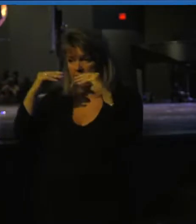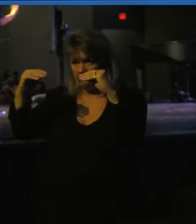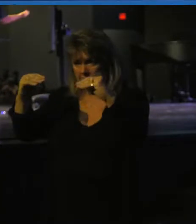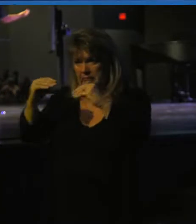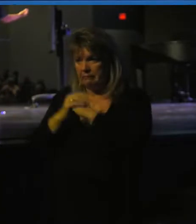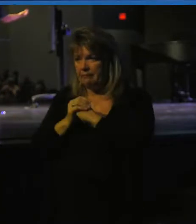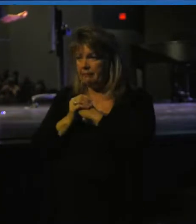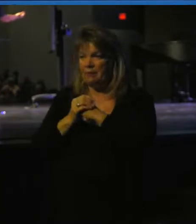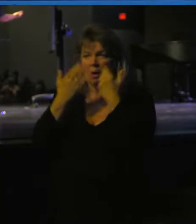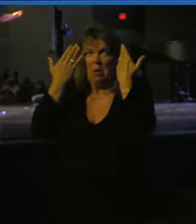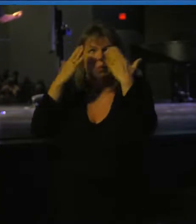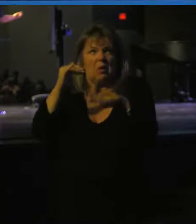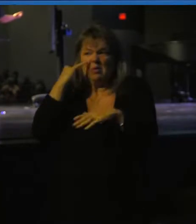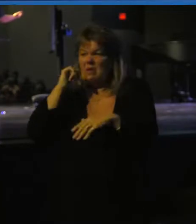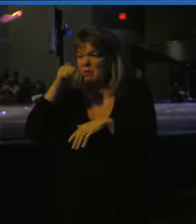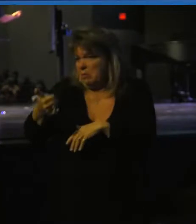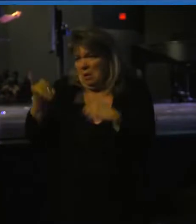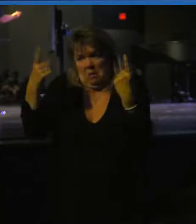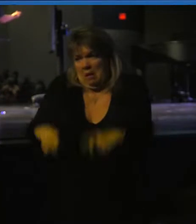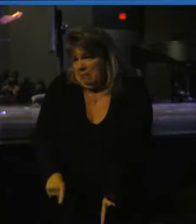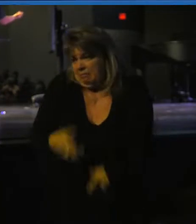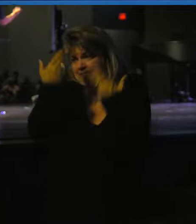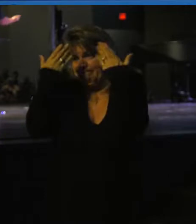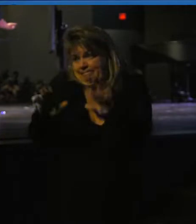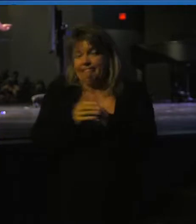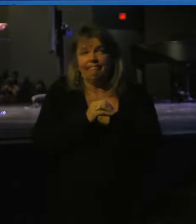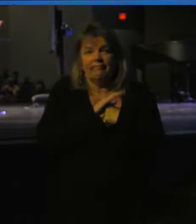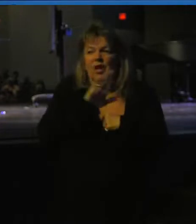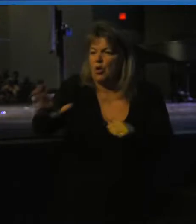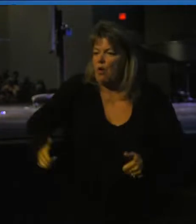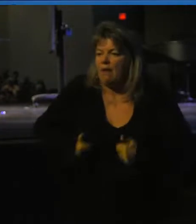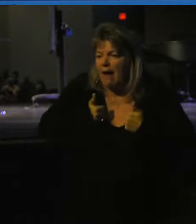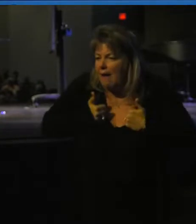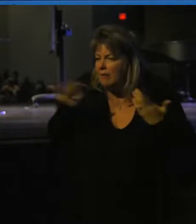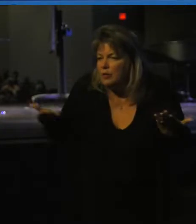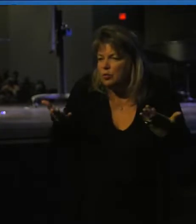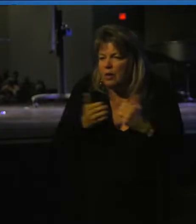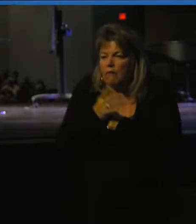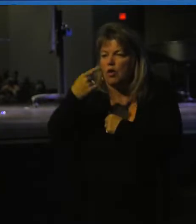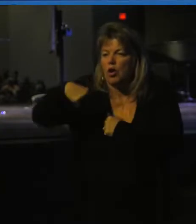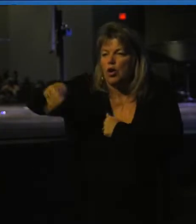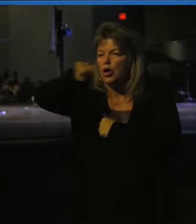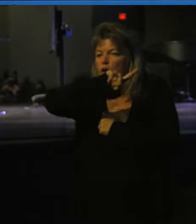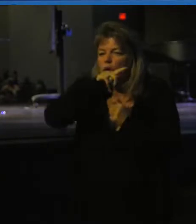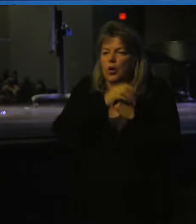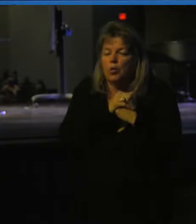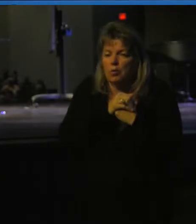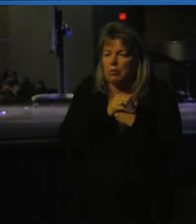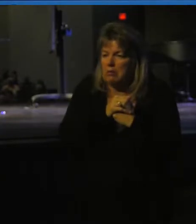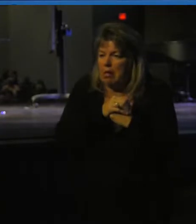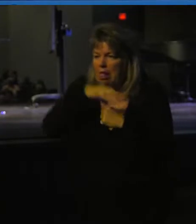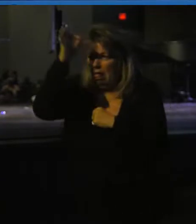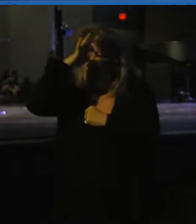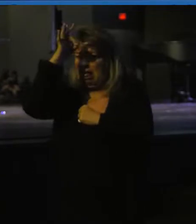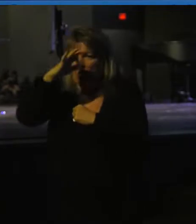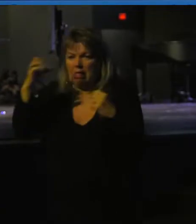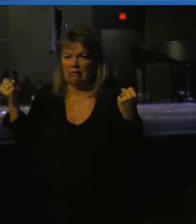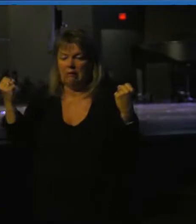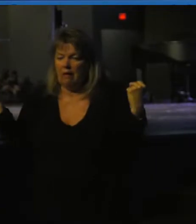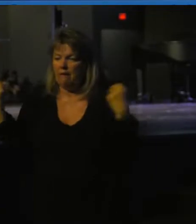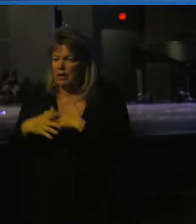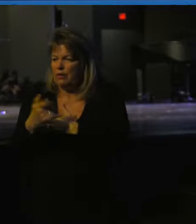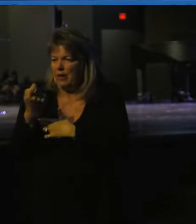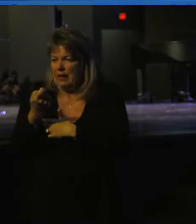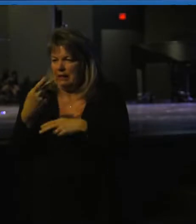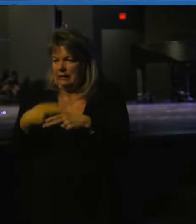Yet you do not know what tomorrow will bring. What is your life? For you are a mist that appears for a little time